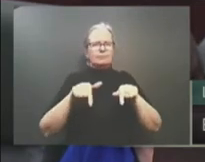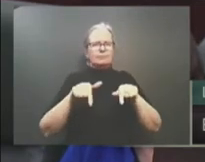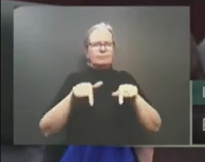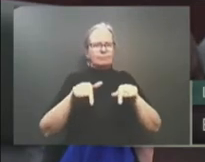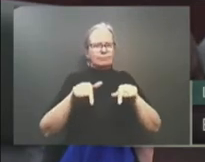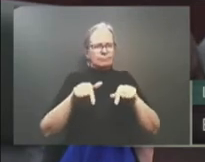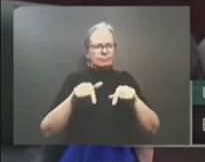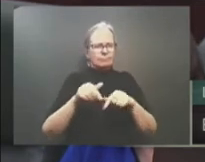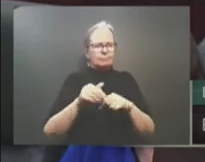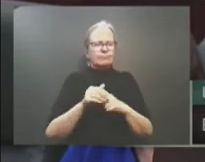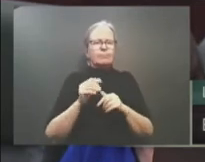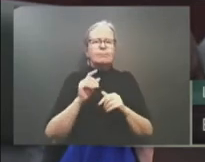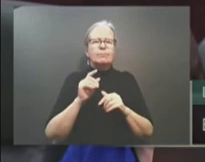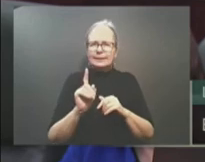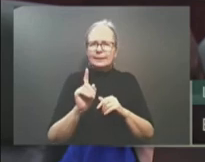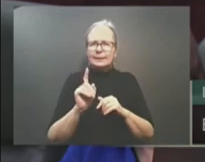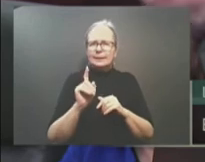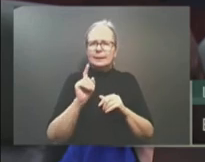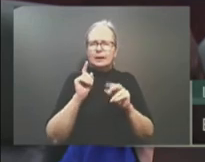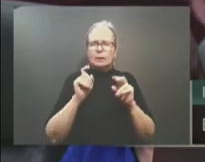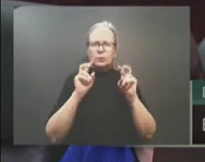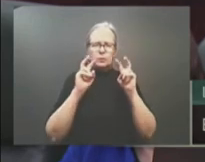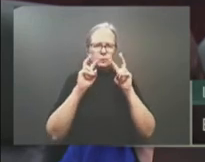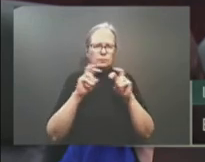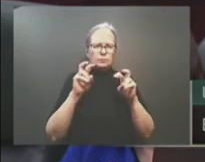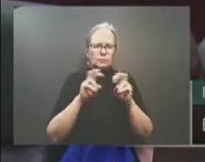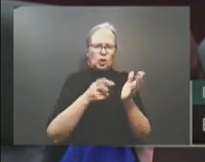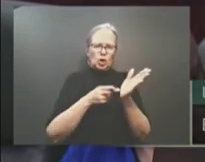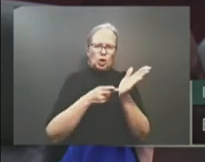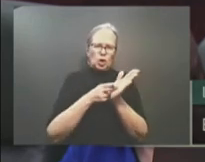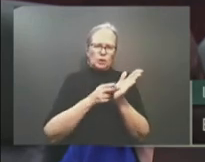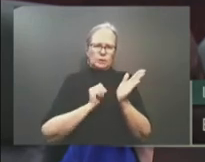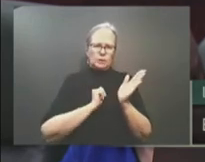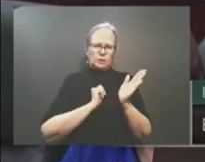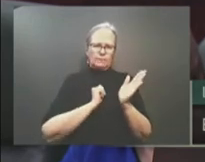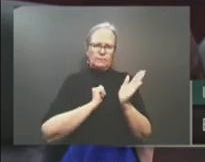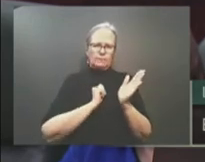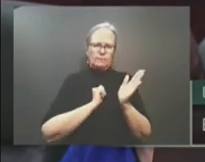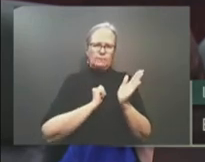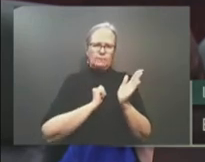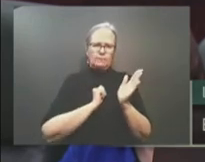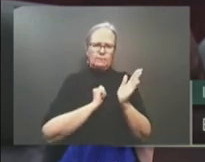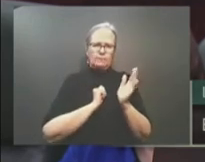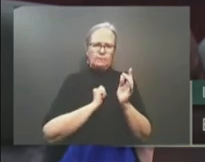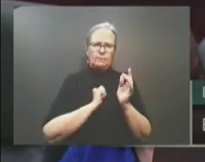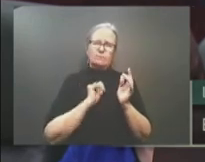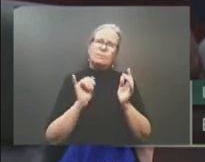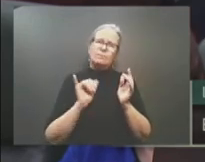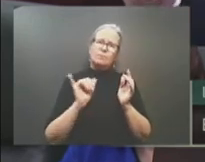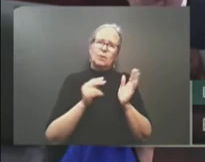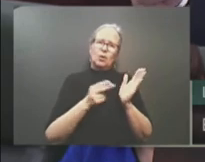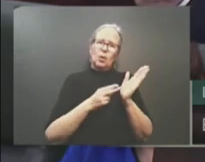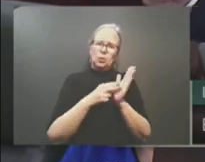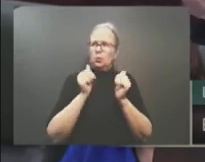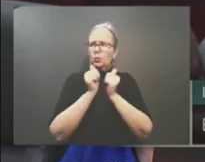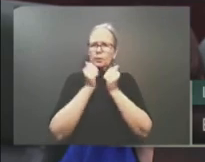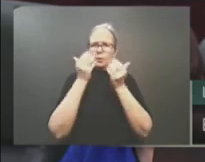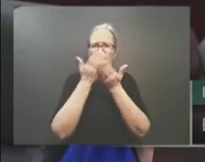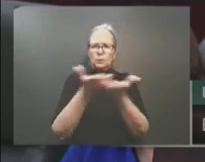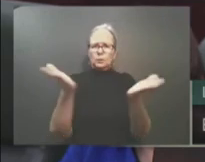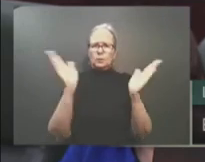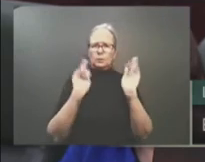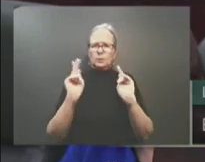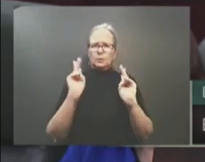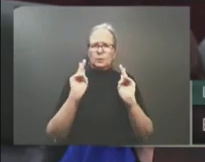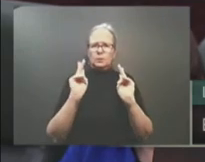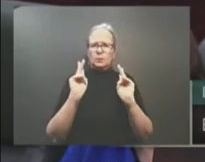we were elected to serve. The NDP's economic management model of raising taxes, increasing regulatory burden,